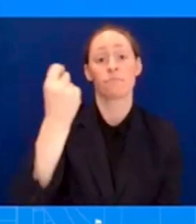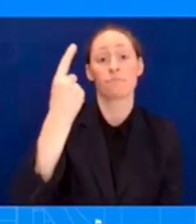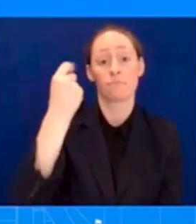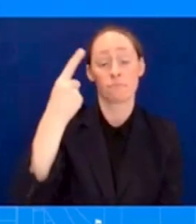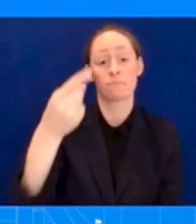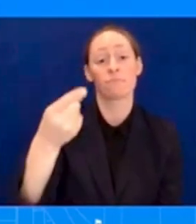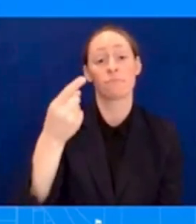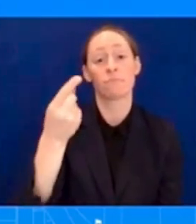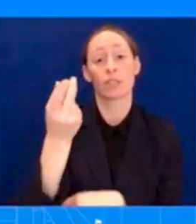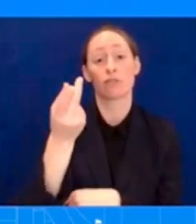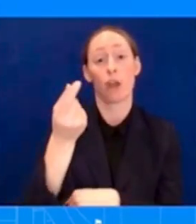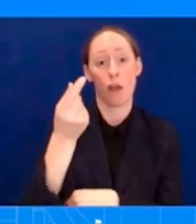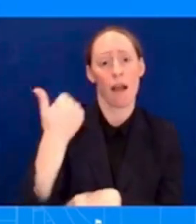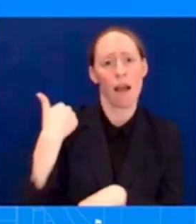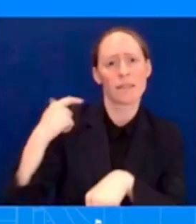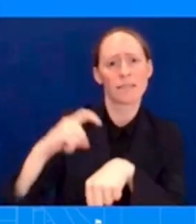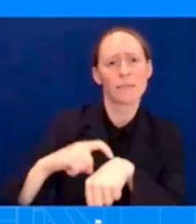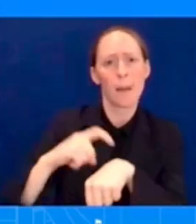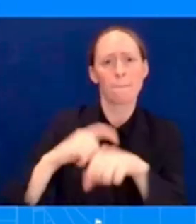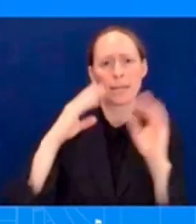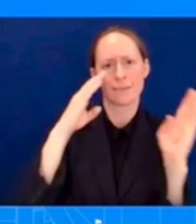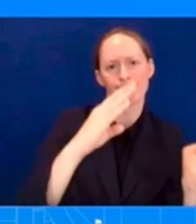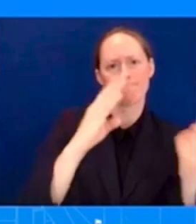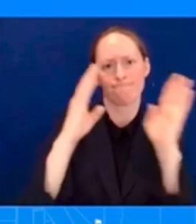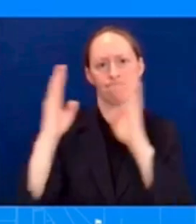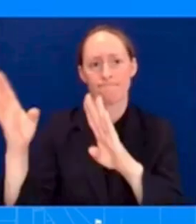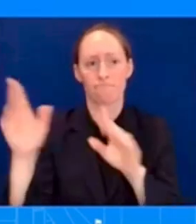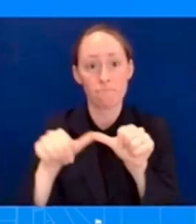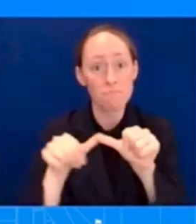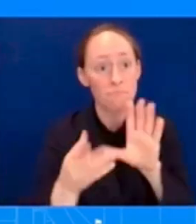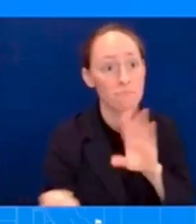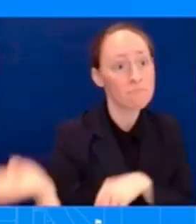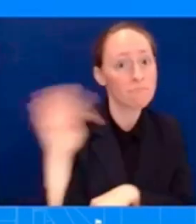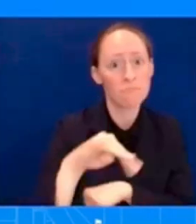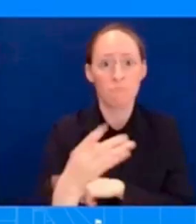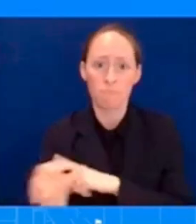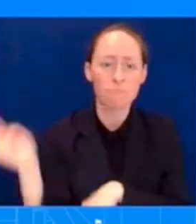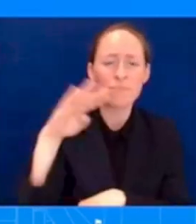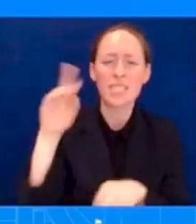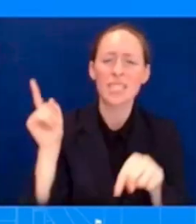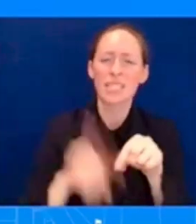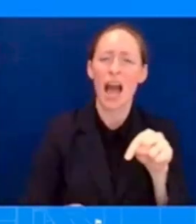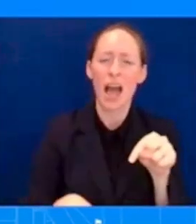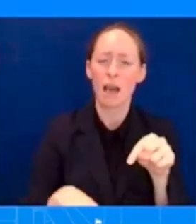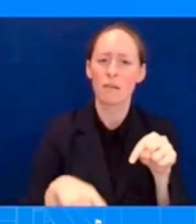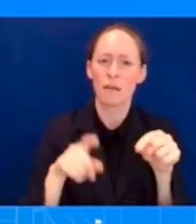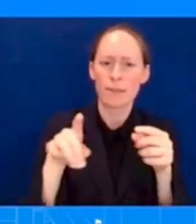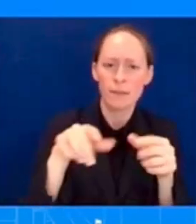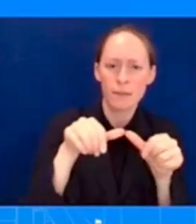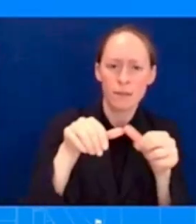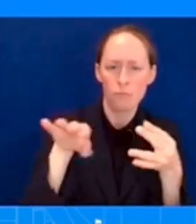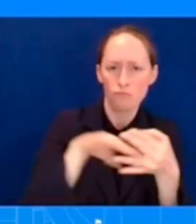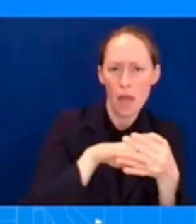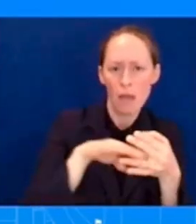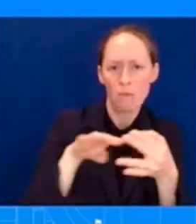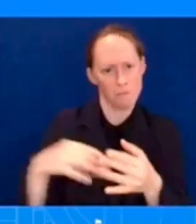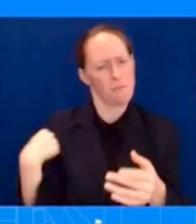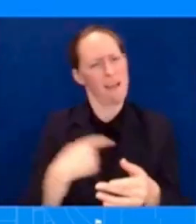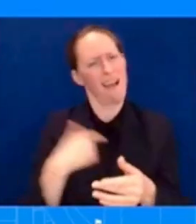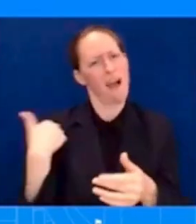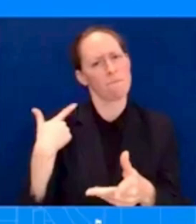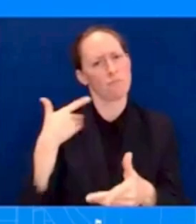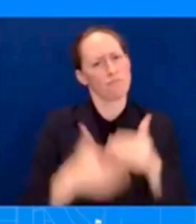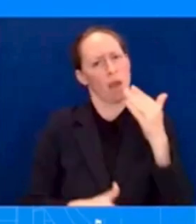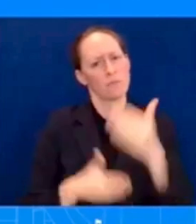but that we do it in a way that's methodical and appropriate and culturally sensitive to make sure that we are going to be able to account for